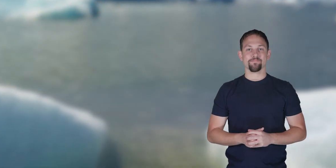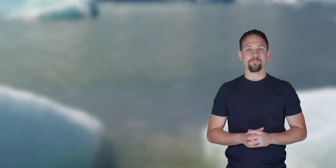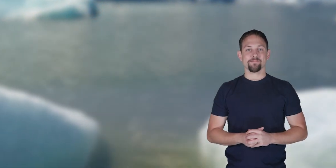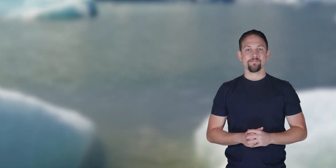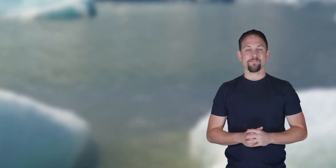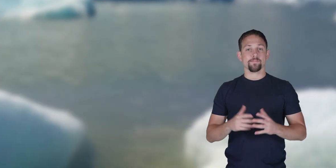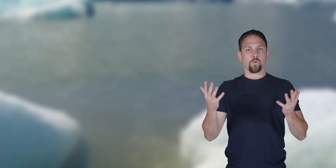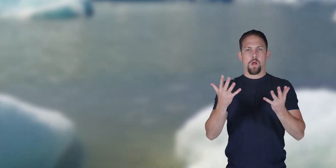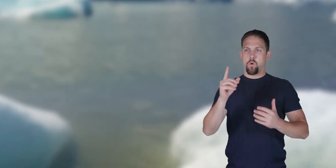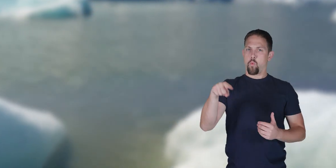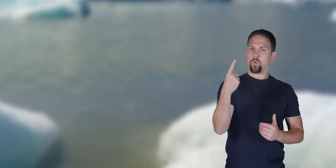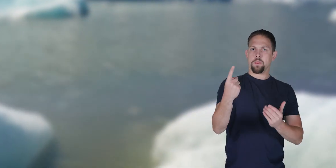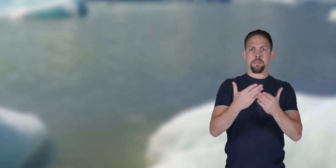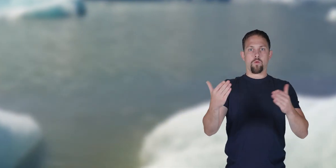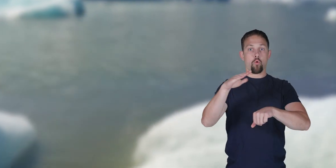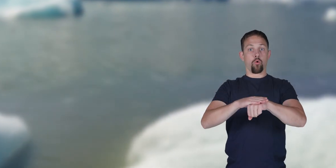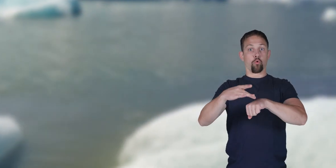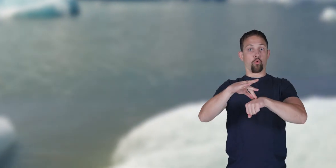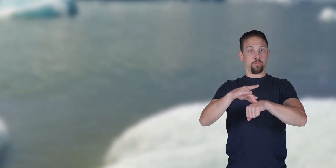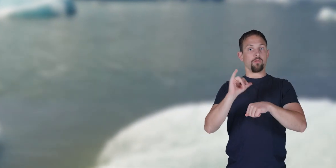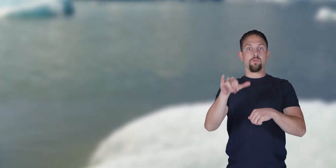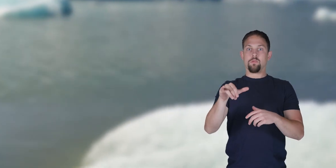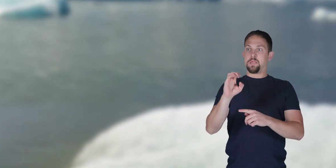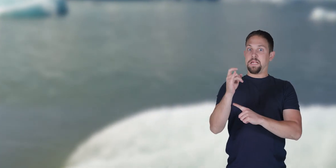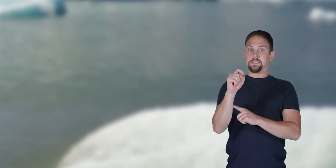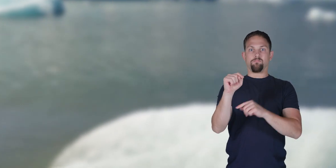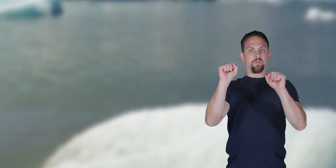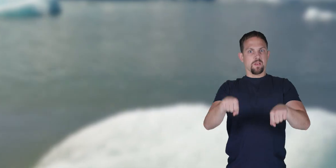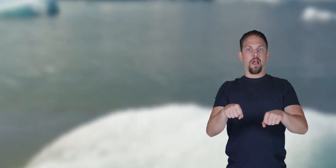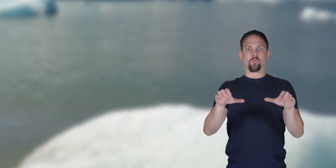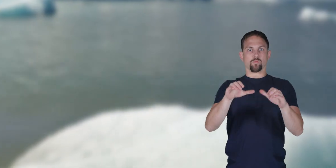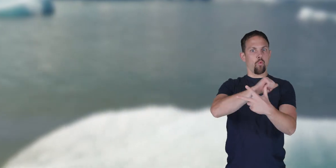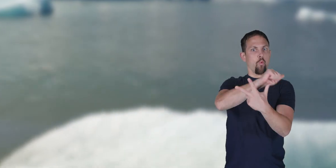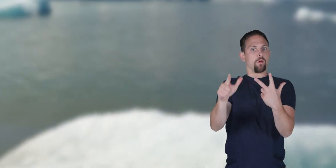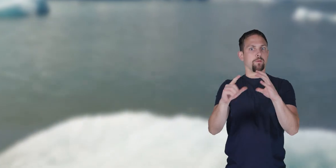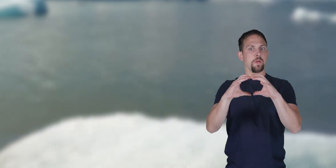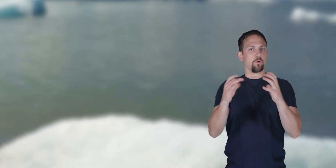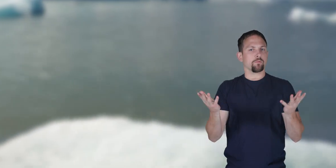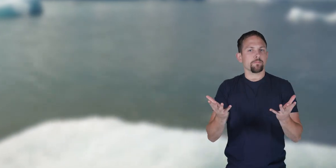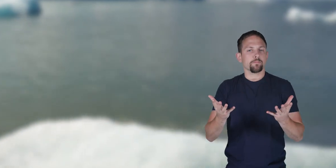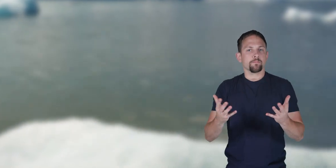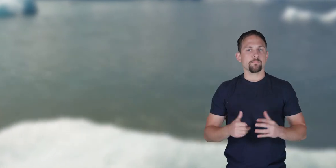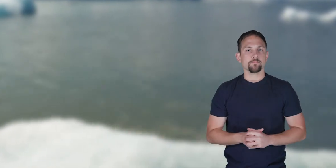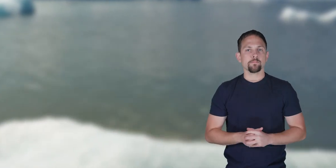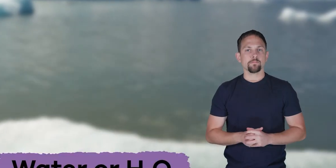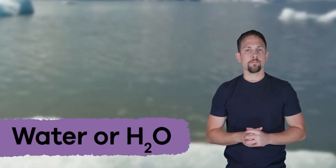what is the only thing on earth that can exist naturally in all three states of matter